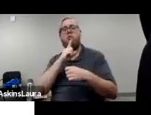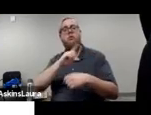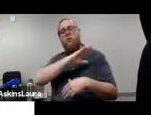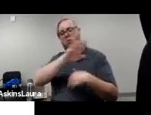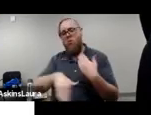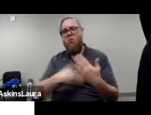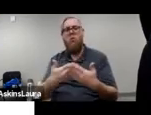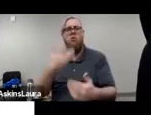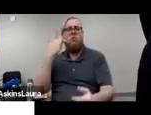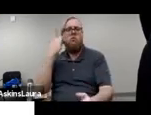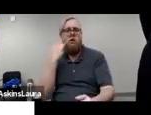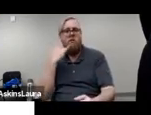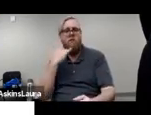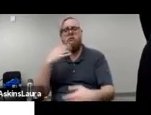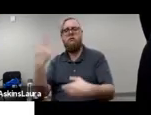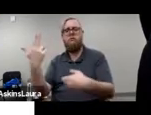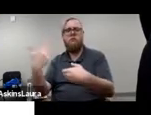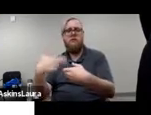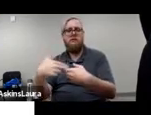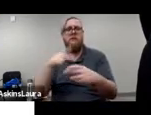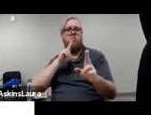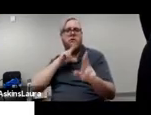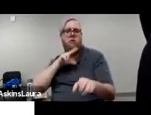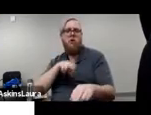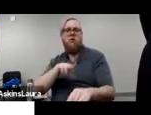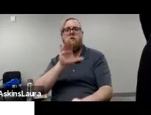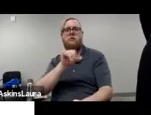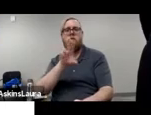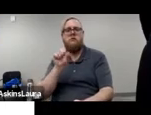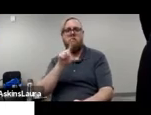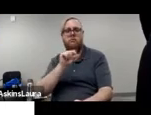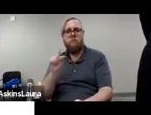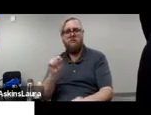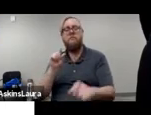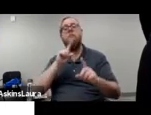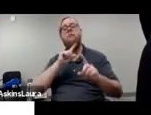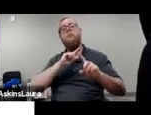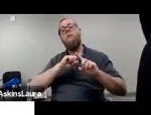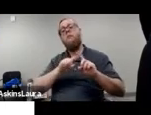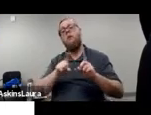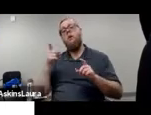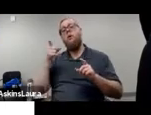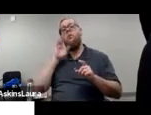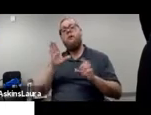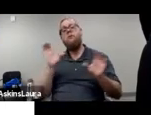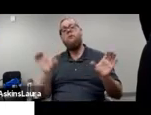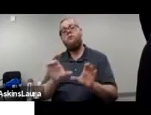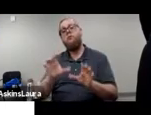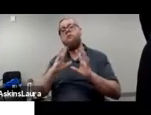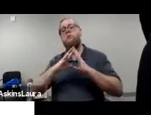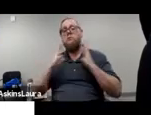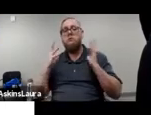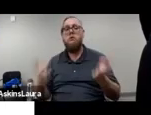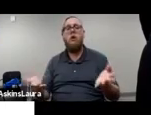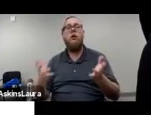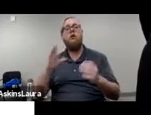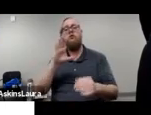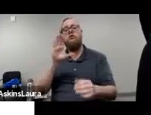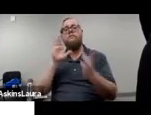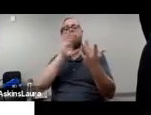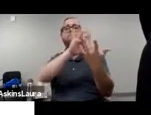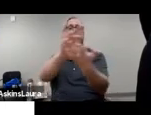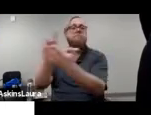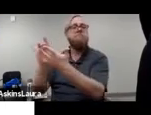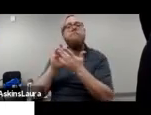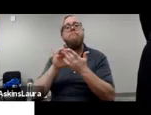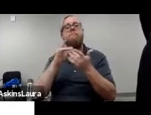Californians to ensure that they respond. The California Complete Office will conduct a robust outreach campaign to reach